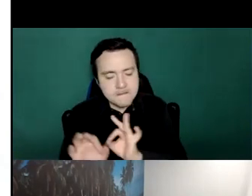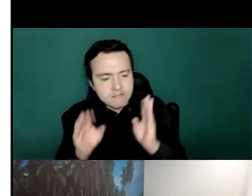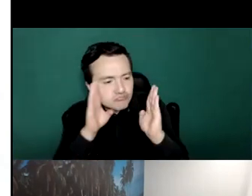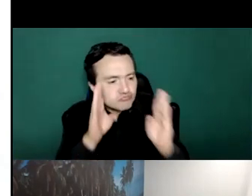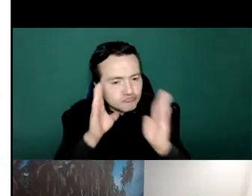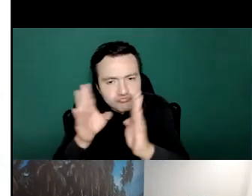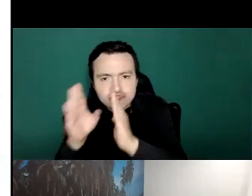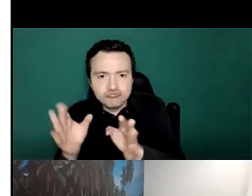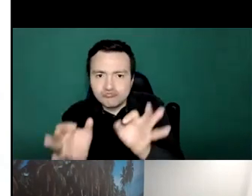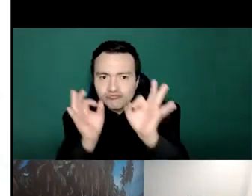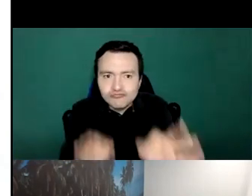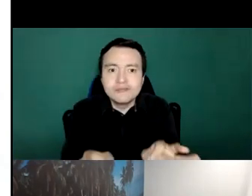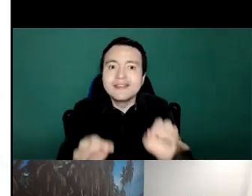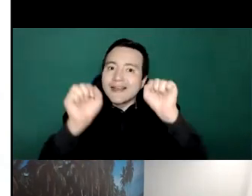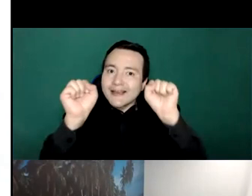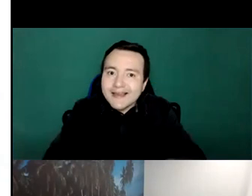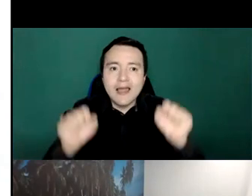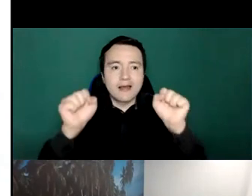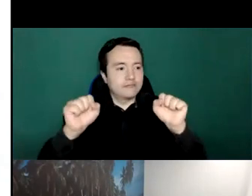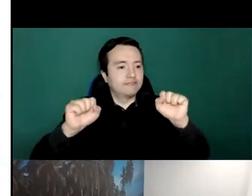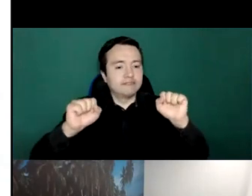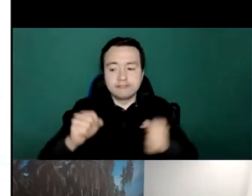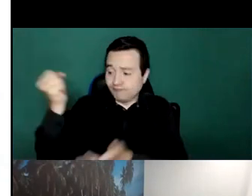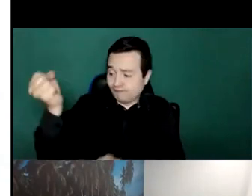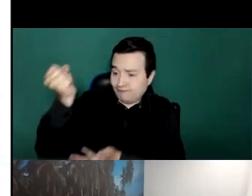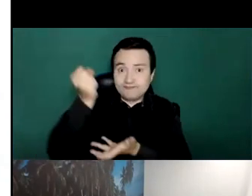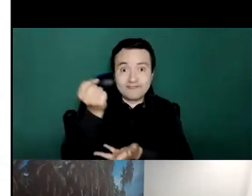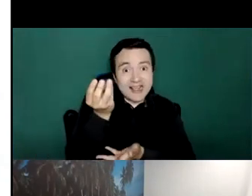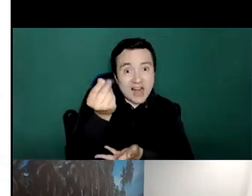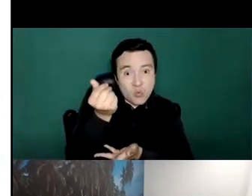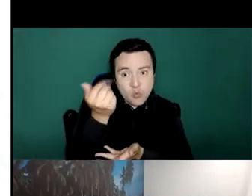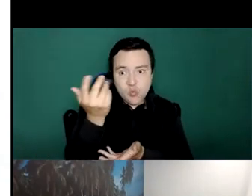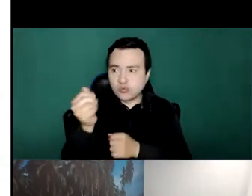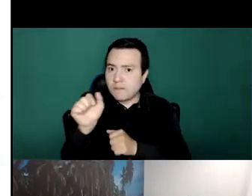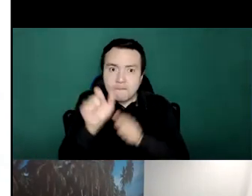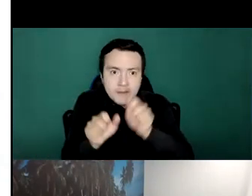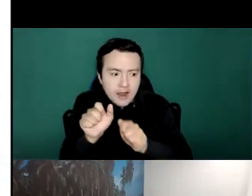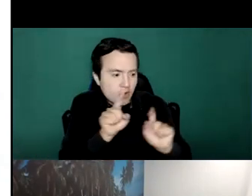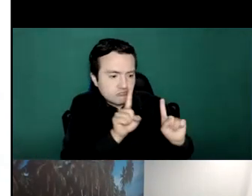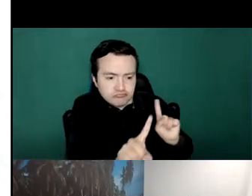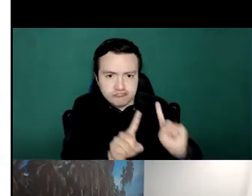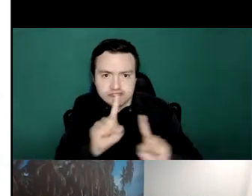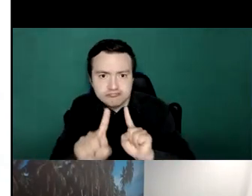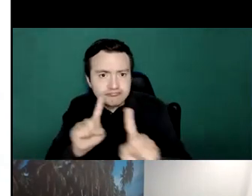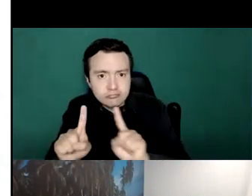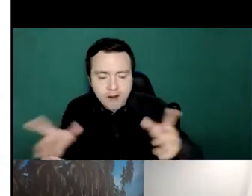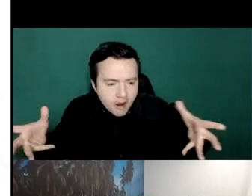pajo in panama we have mapped out the different actors and interventions and we were able to